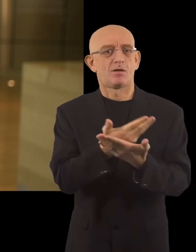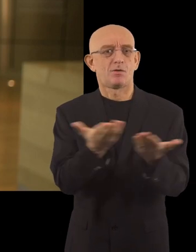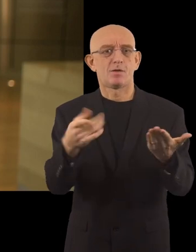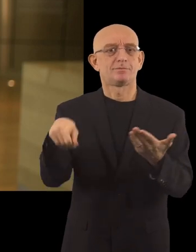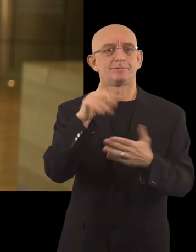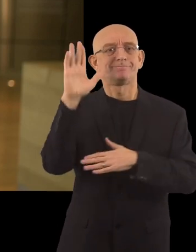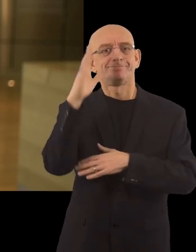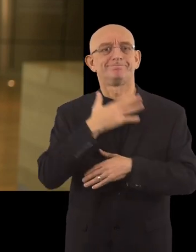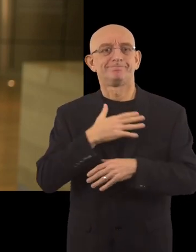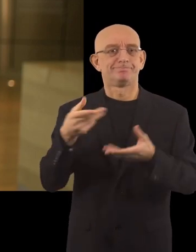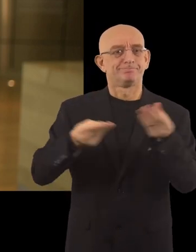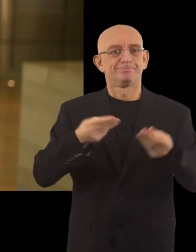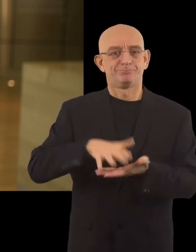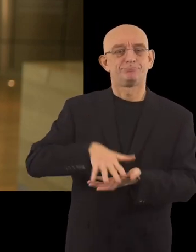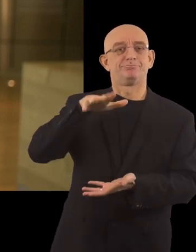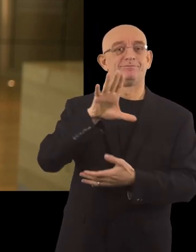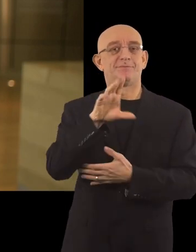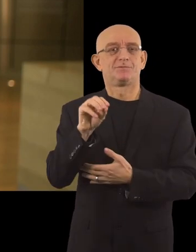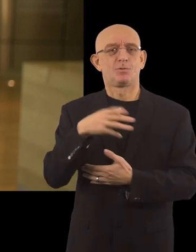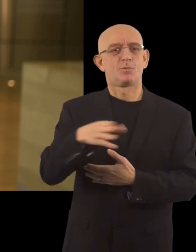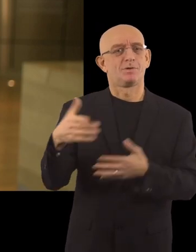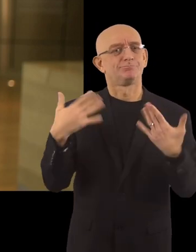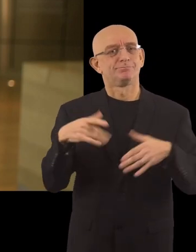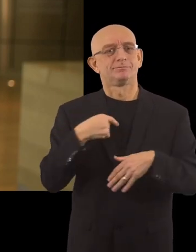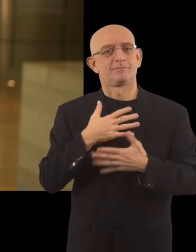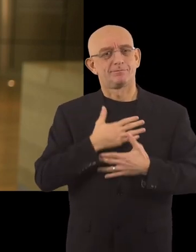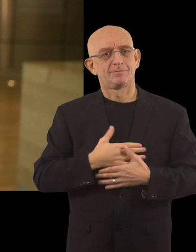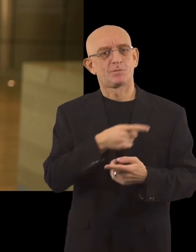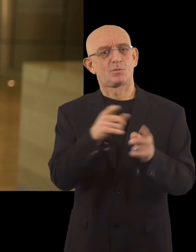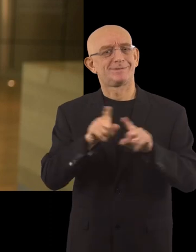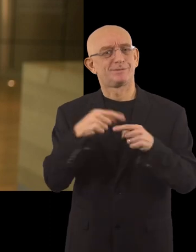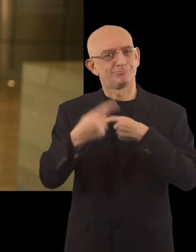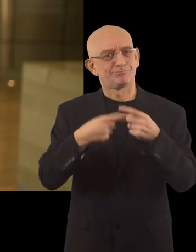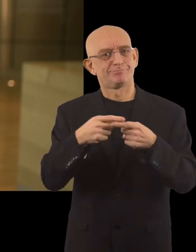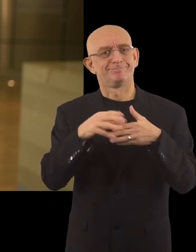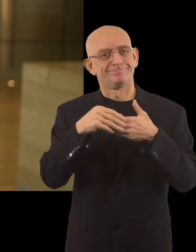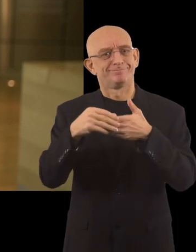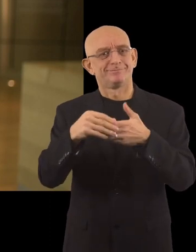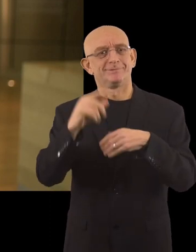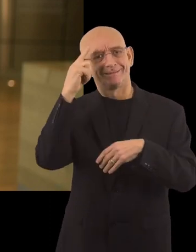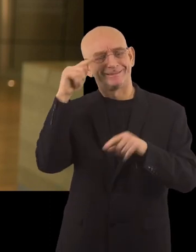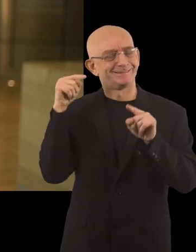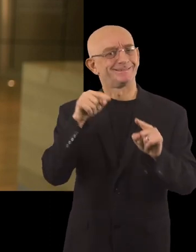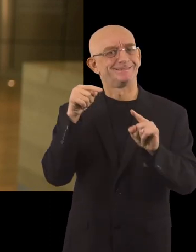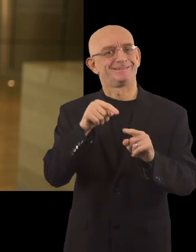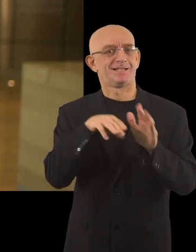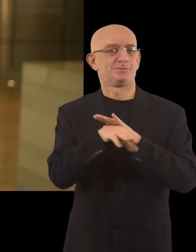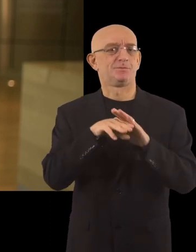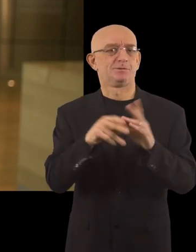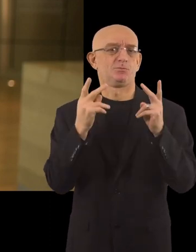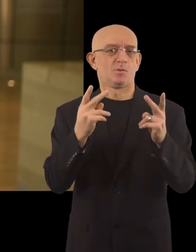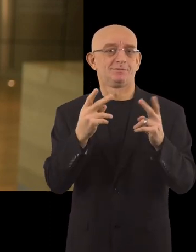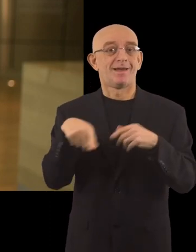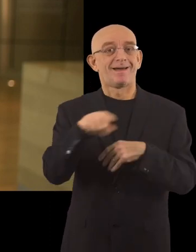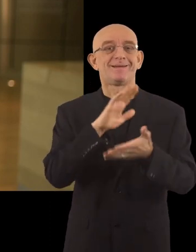applicants. I count on all of you to continue to be leading examples and invest in accessibility.